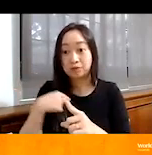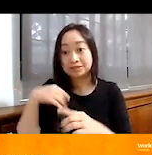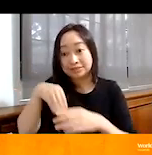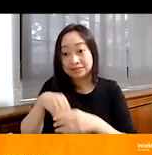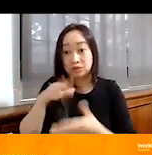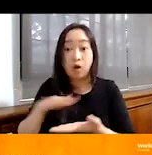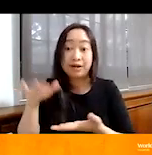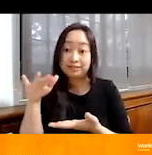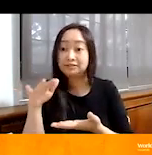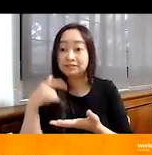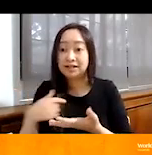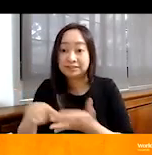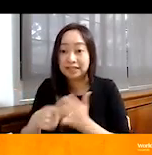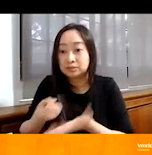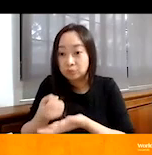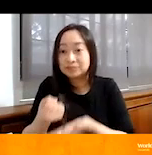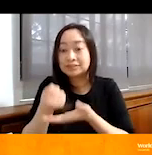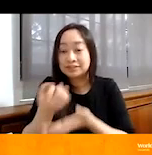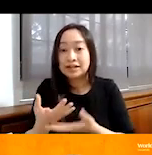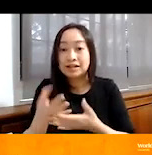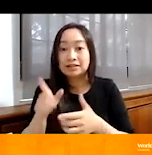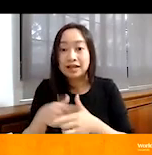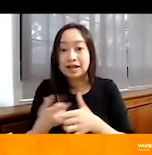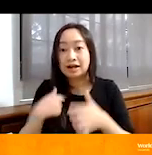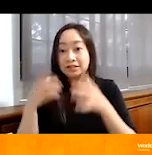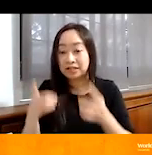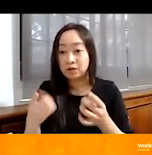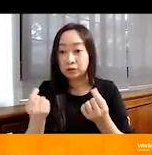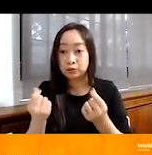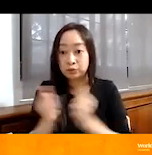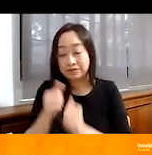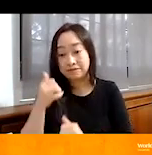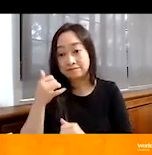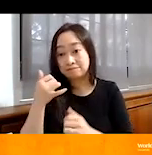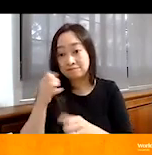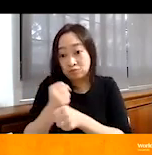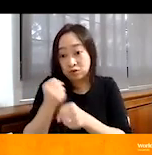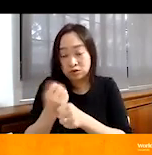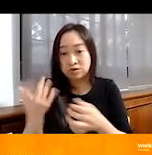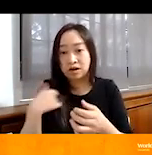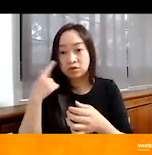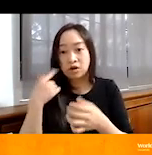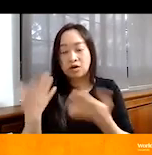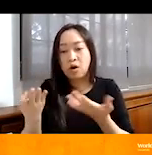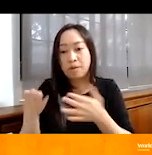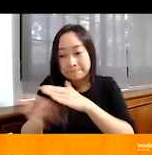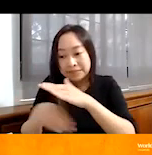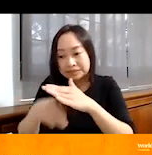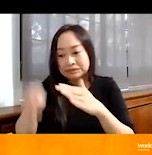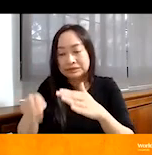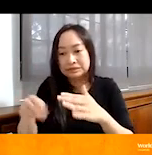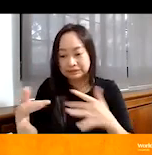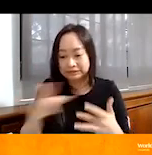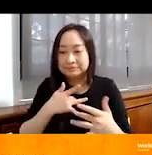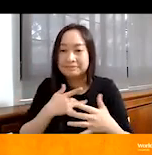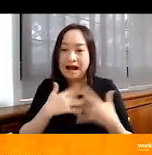And when I was discerning about, you know, what to do with my career, I realized that it was mainly people's basic needs that broke my heart the